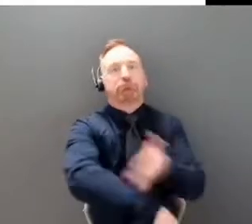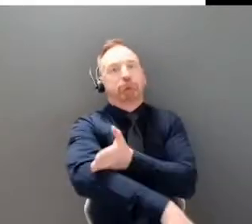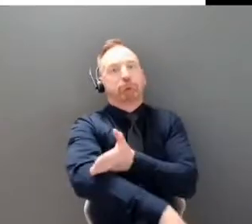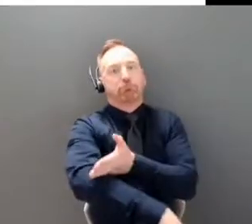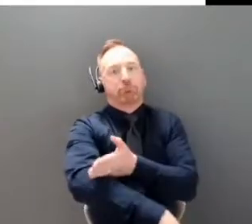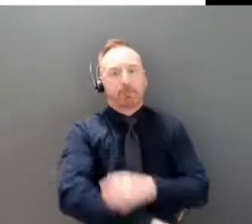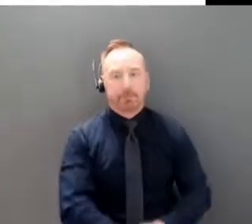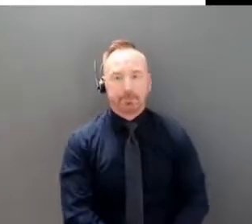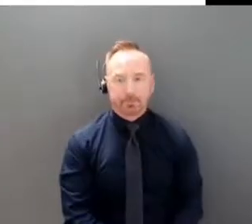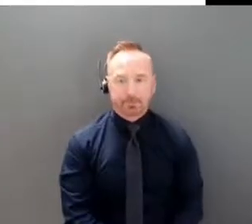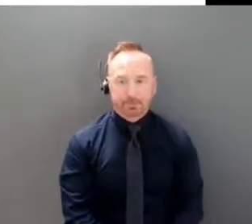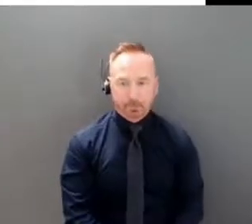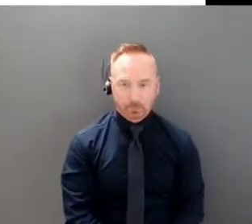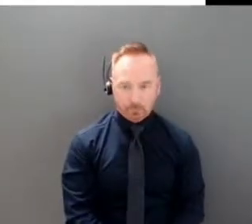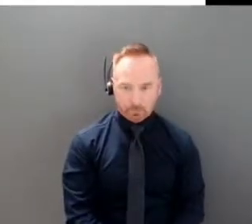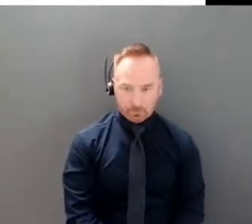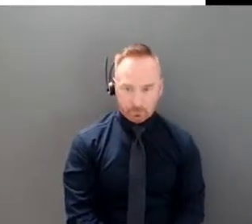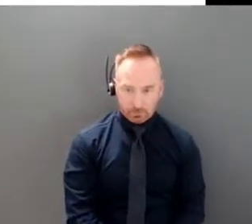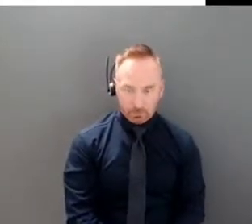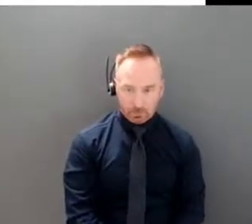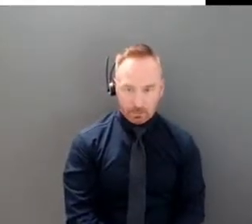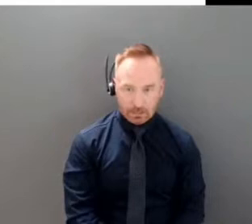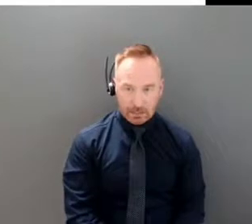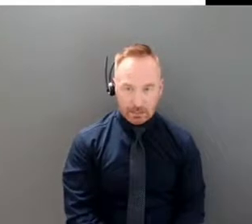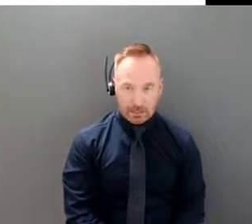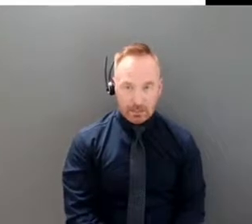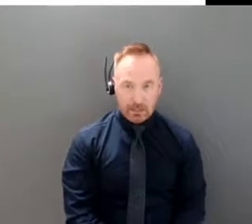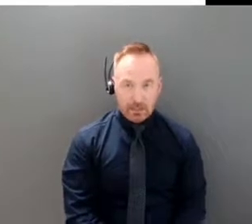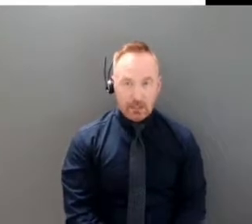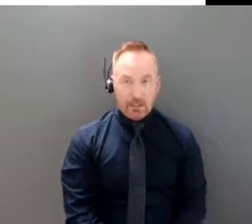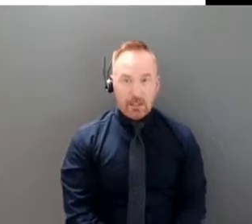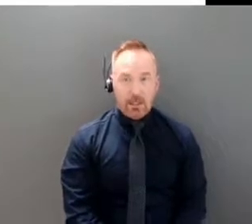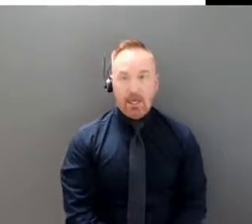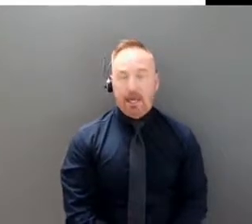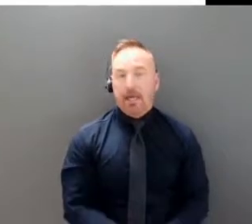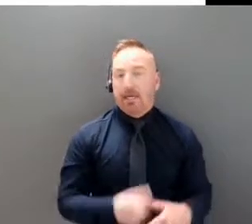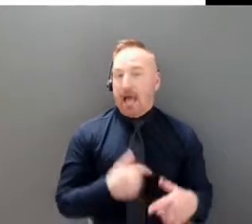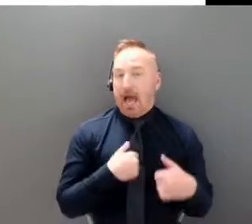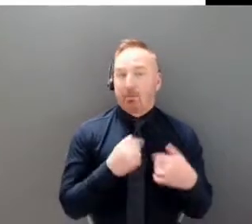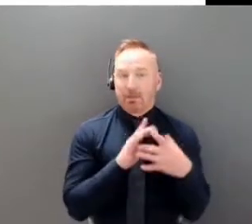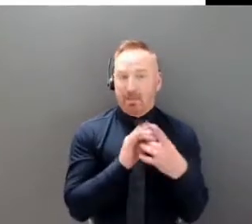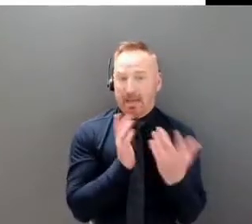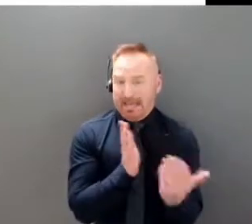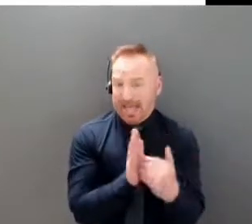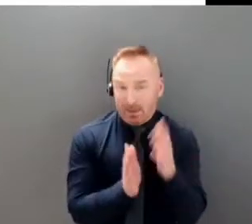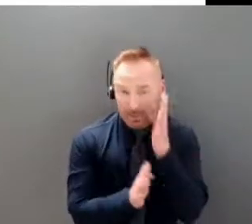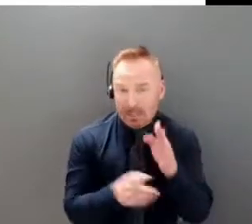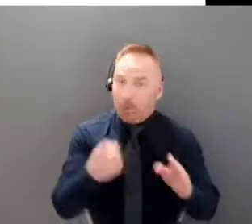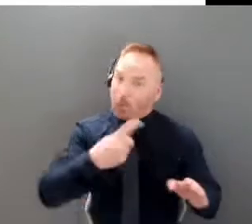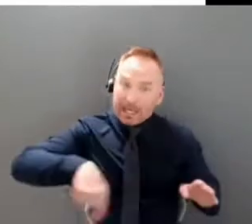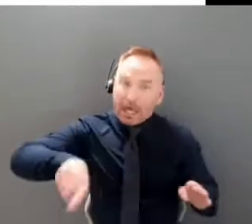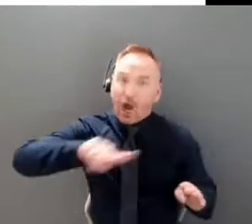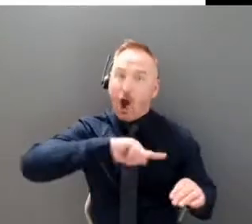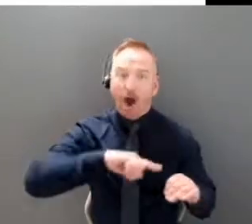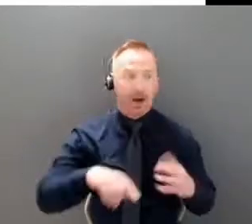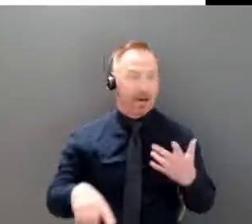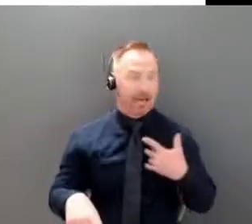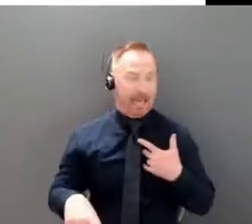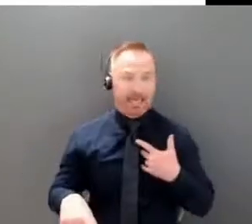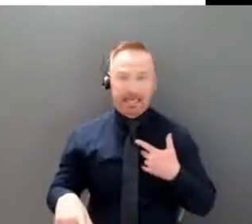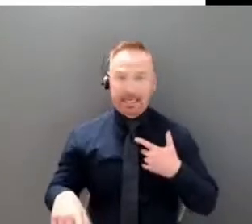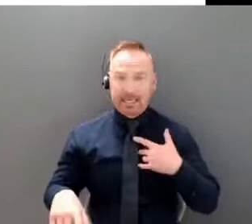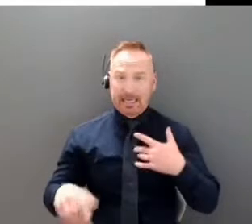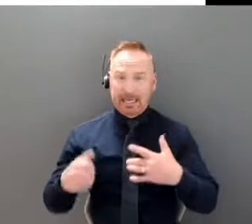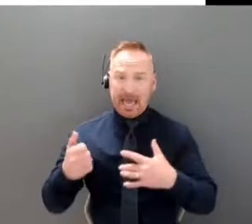so we will get this together I will probably say that again and we will get we are in this together and we will get through this together I think